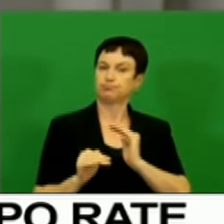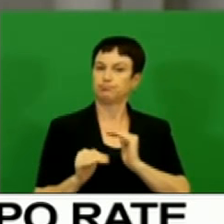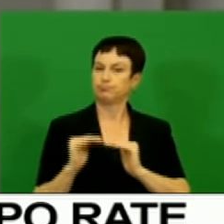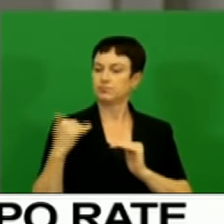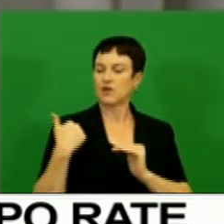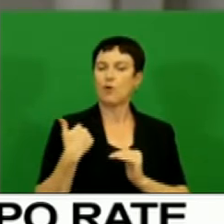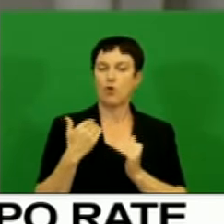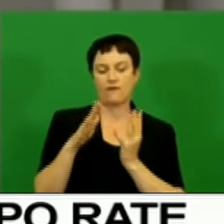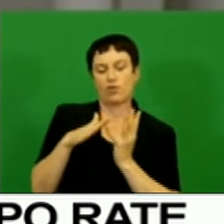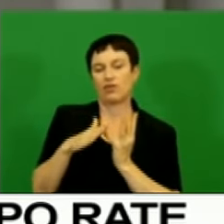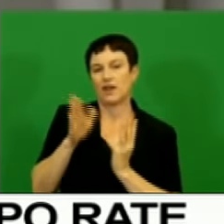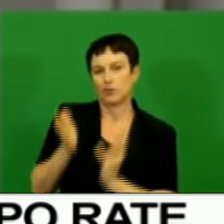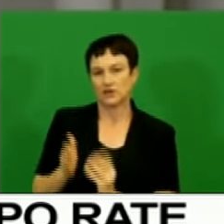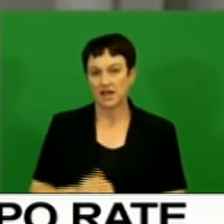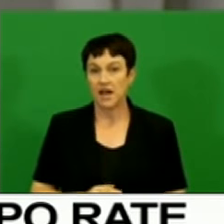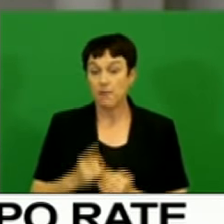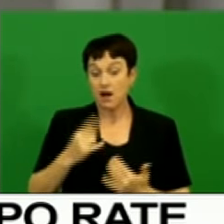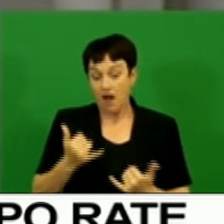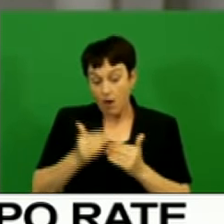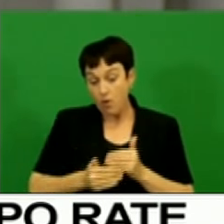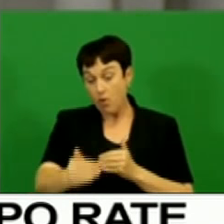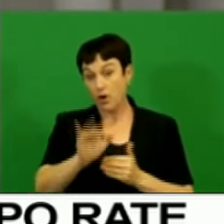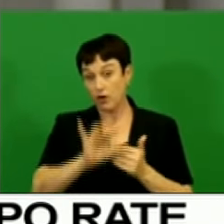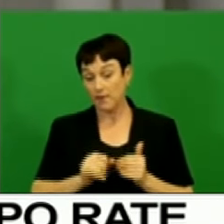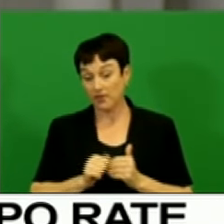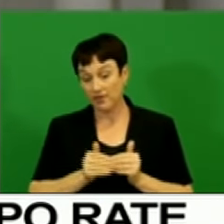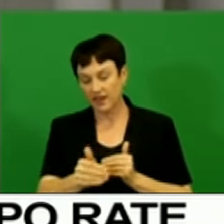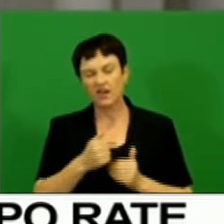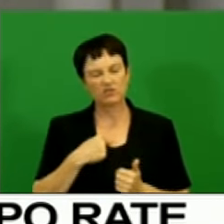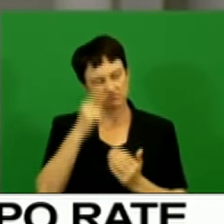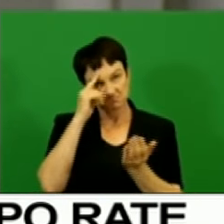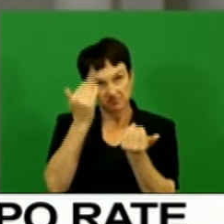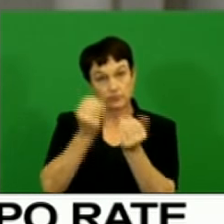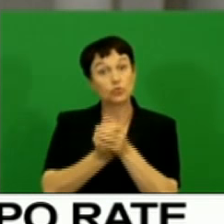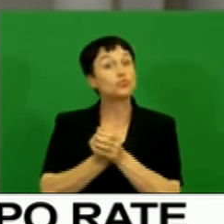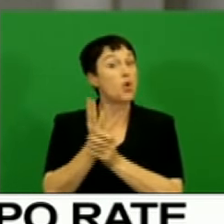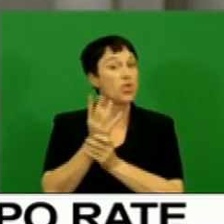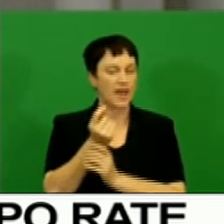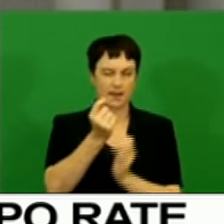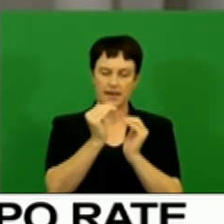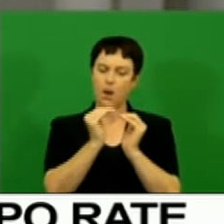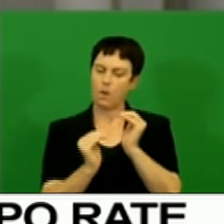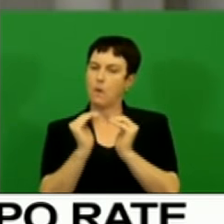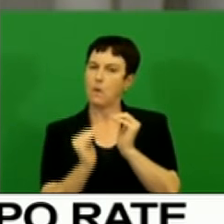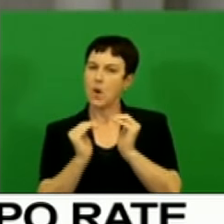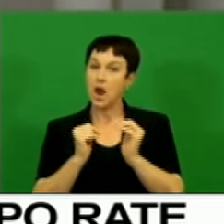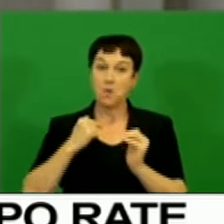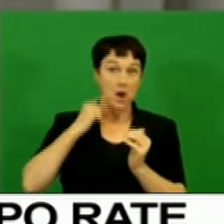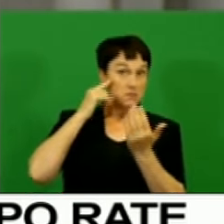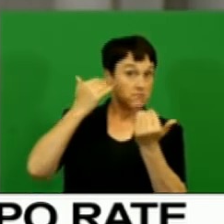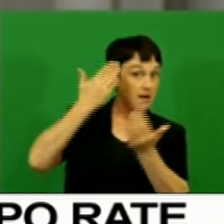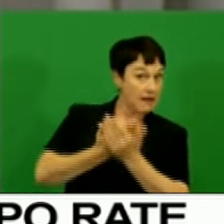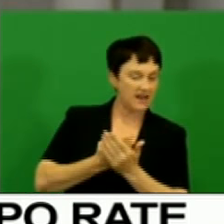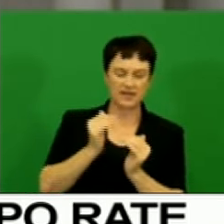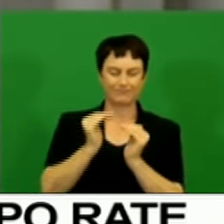over the forecast period, growth is expected to remain below potential. The risks to the growth